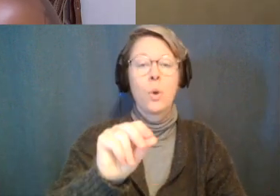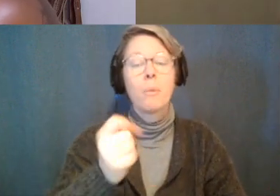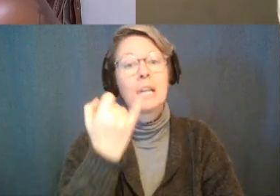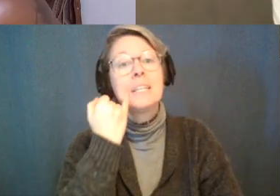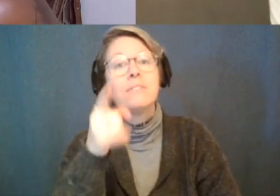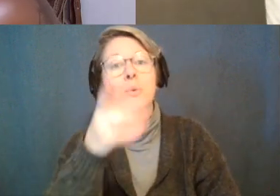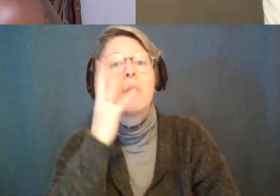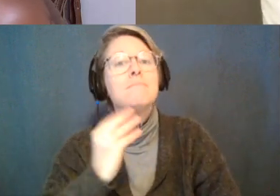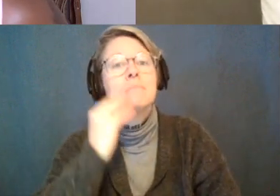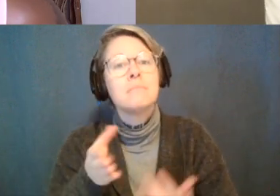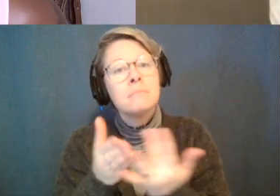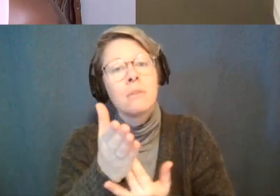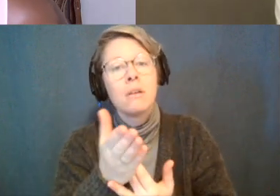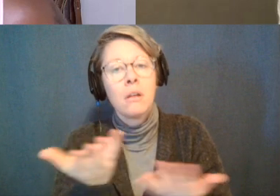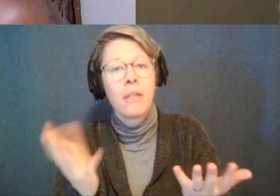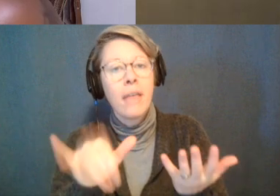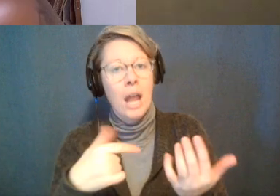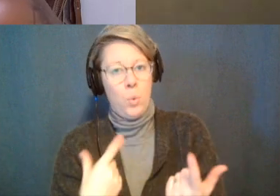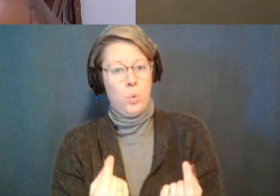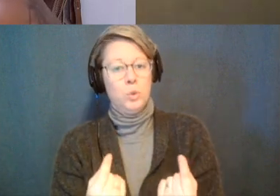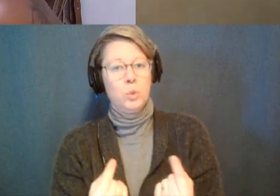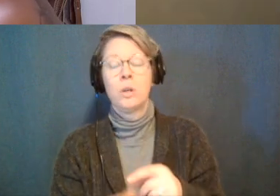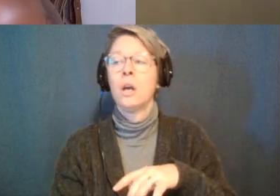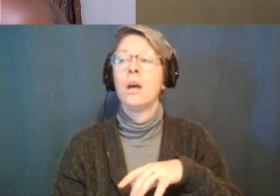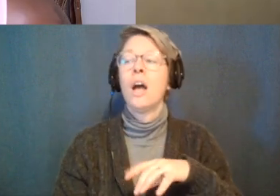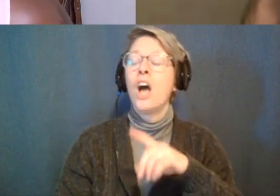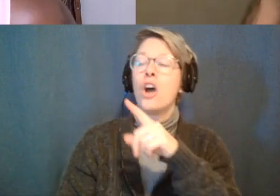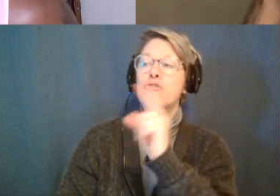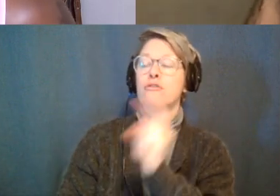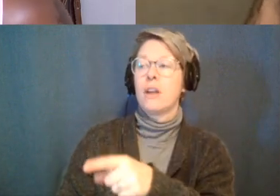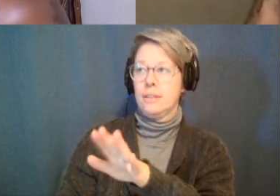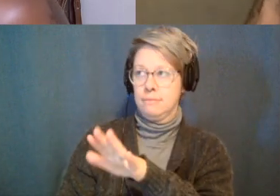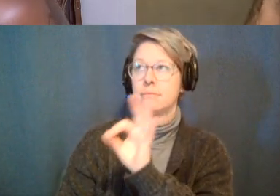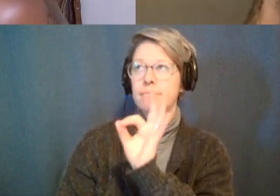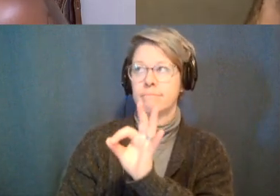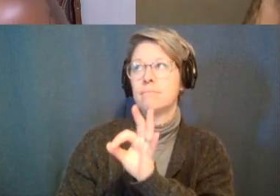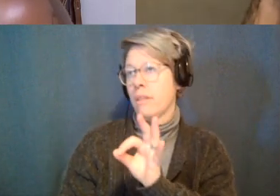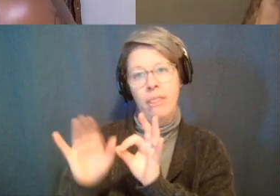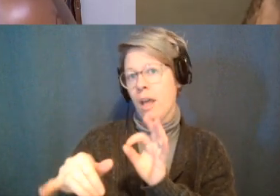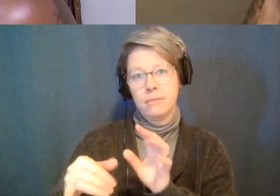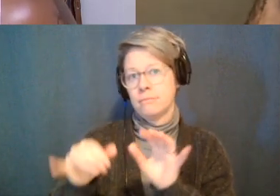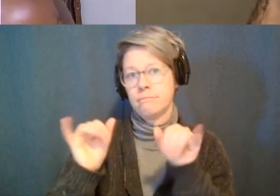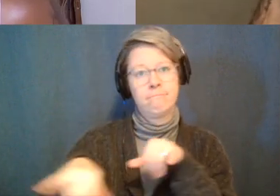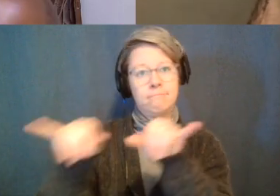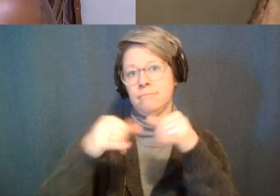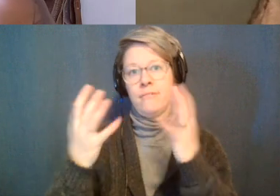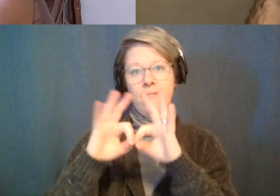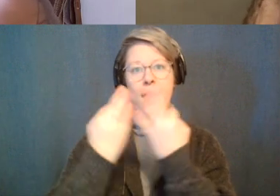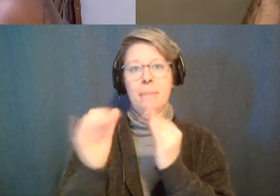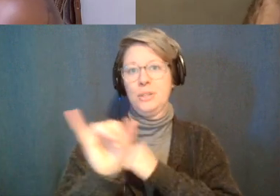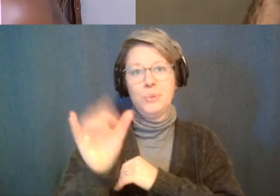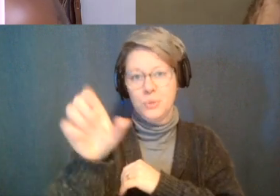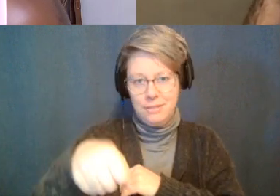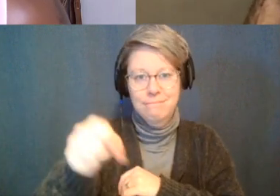please like what do you recommend yeah that's a great that's a great piece right there because it happens all the time in small family units i have a